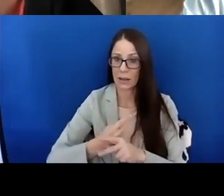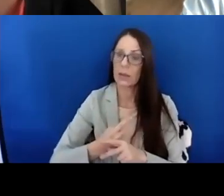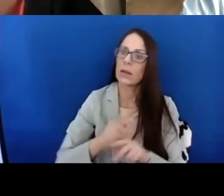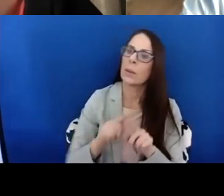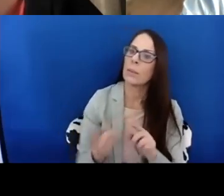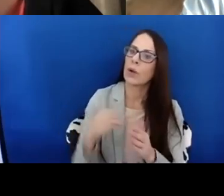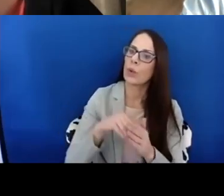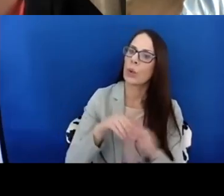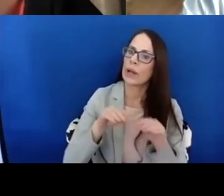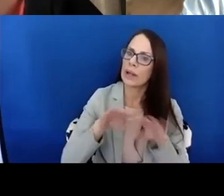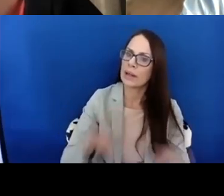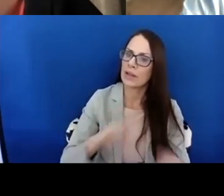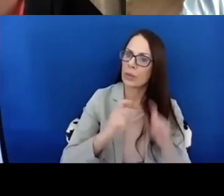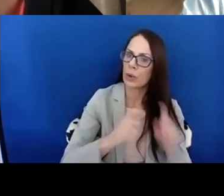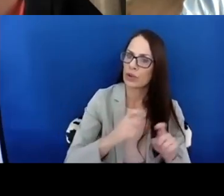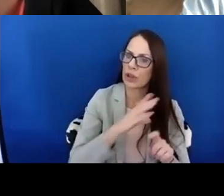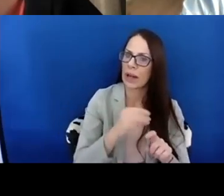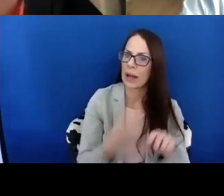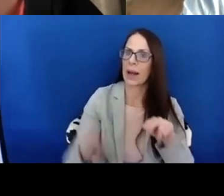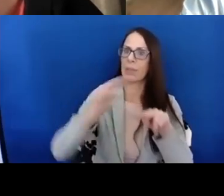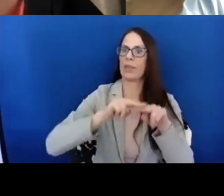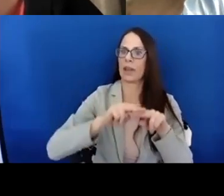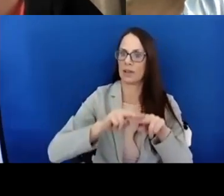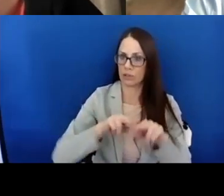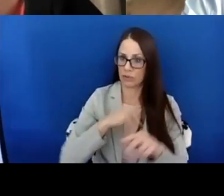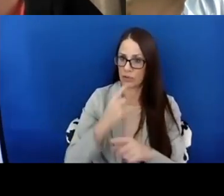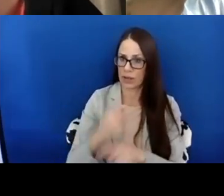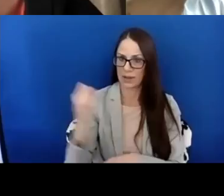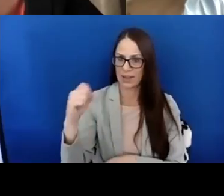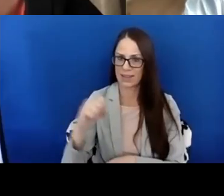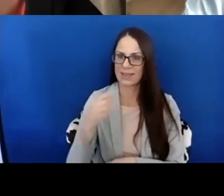amplification. Is that right? Yes. Okay, thanks. That helps.